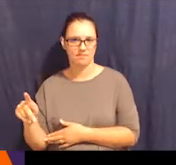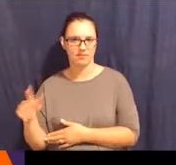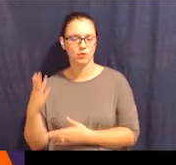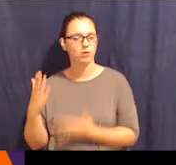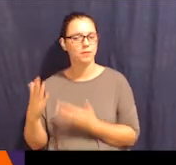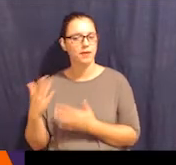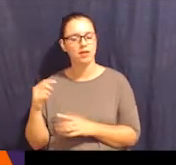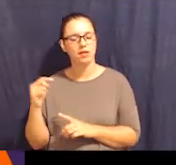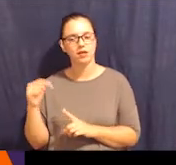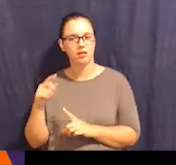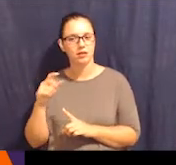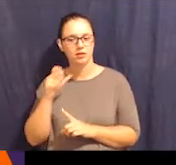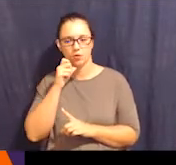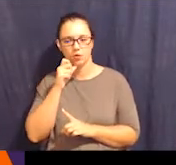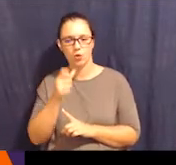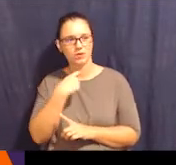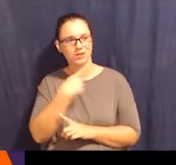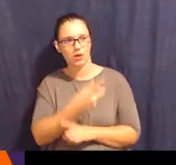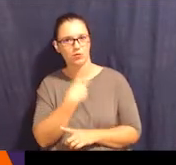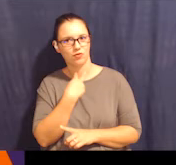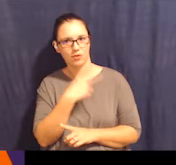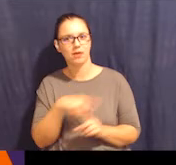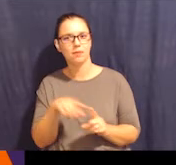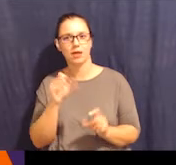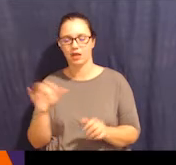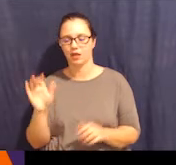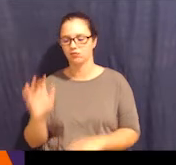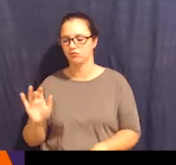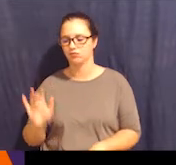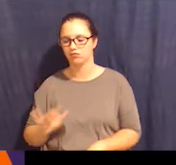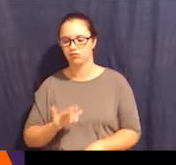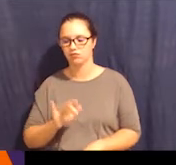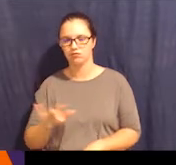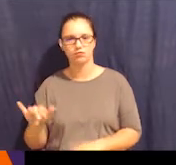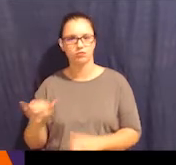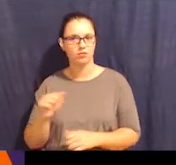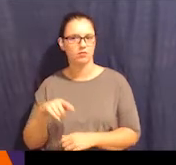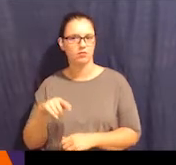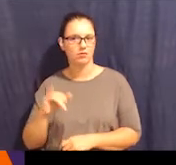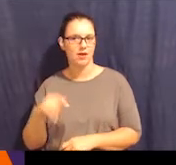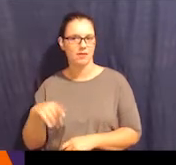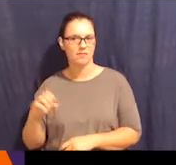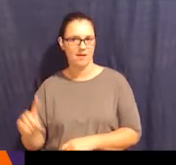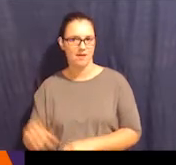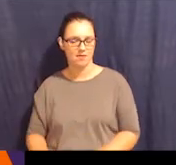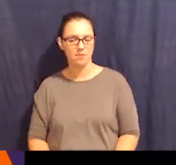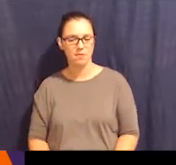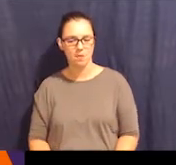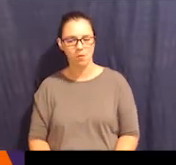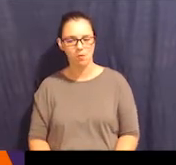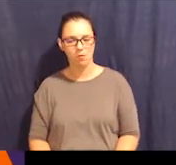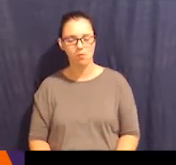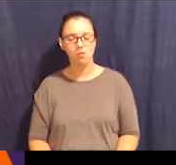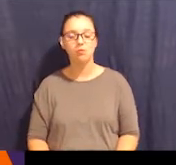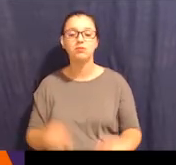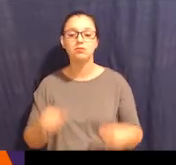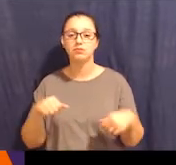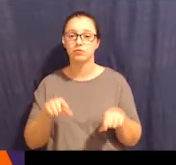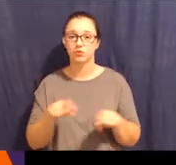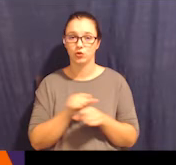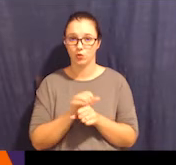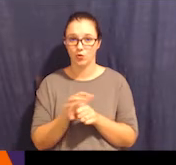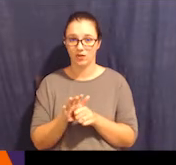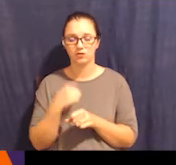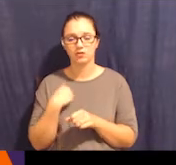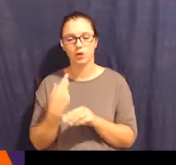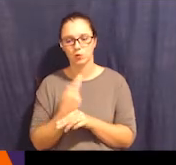select it in an iPad. And during the pandemic, I've used Seaboard, the one I showed you before a lot, because I allow